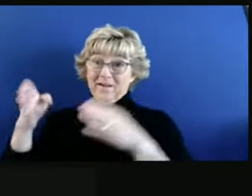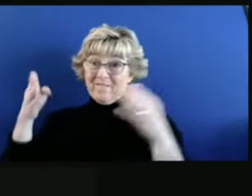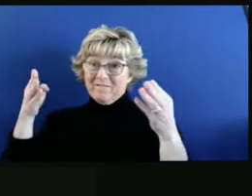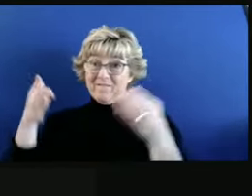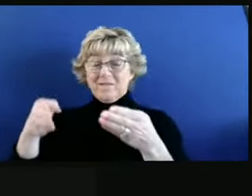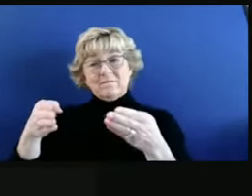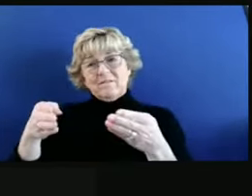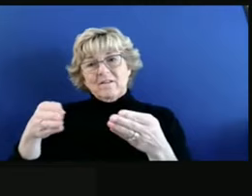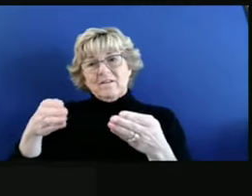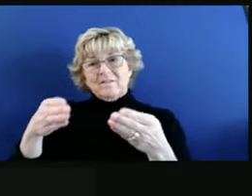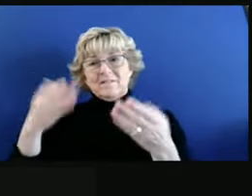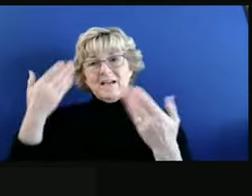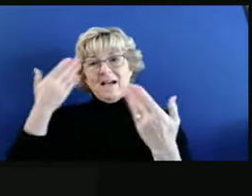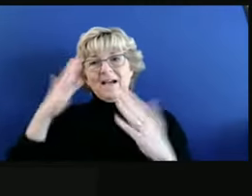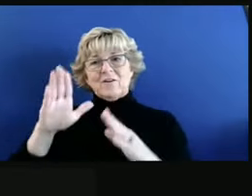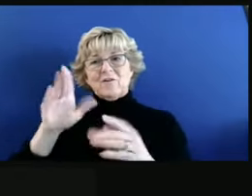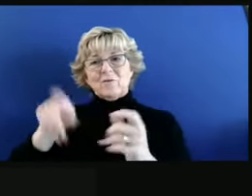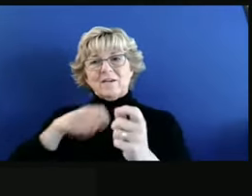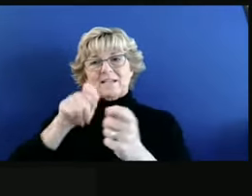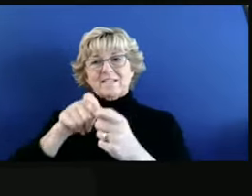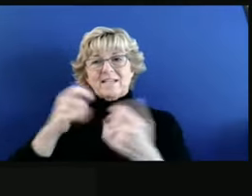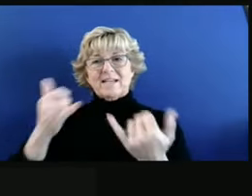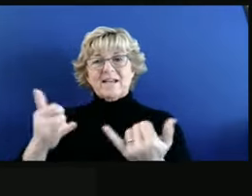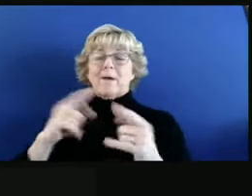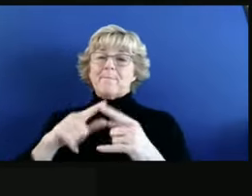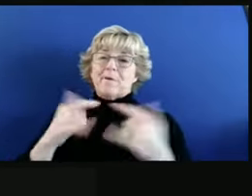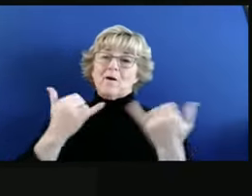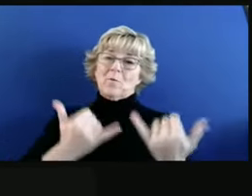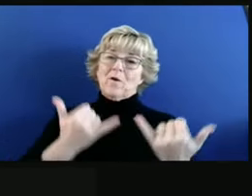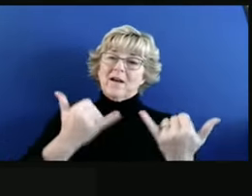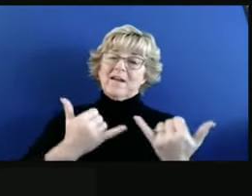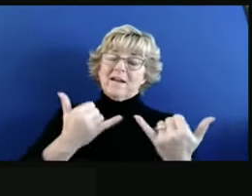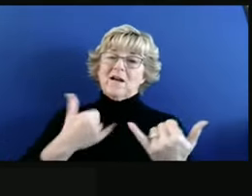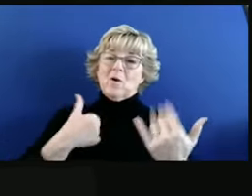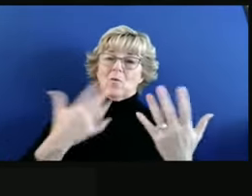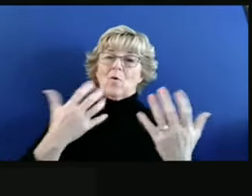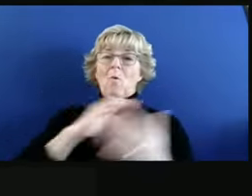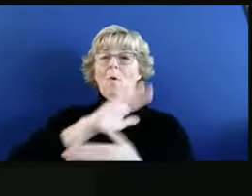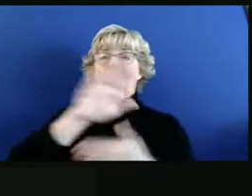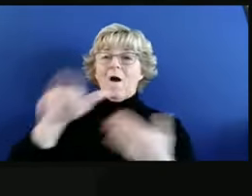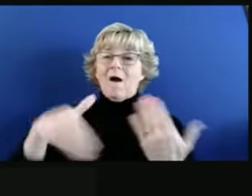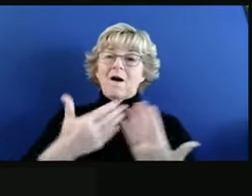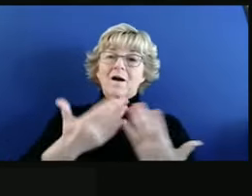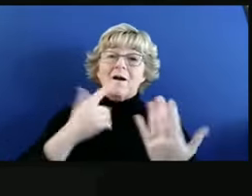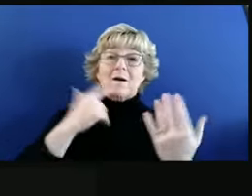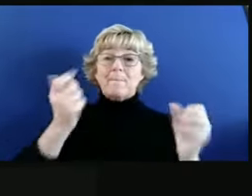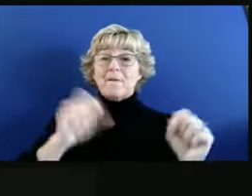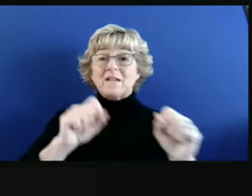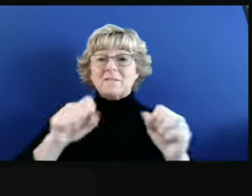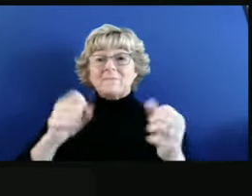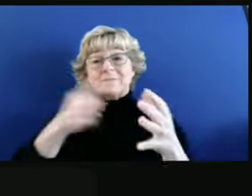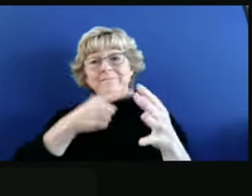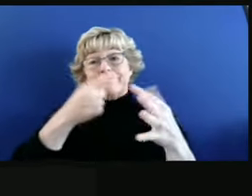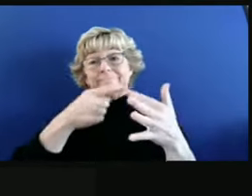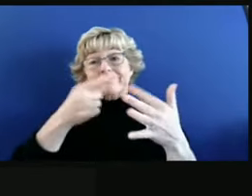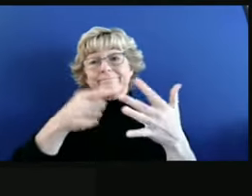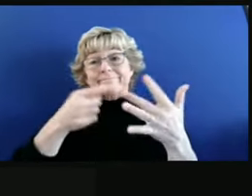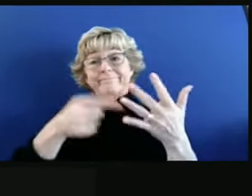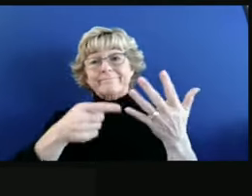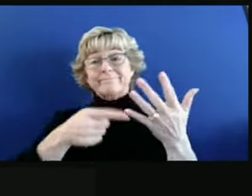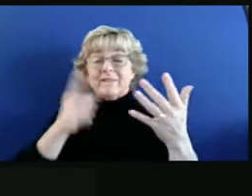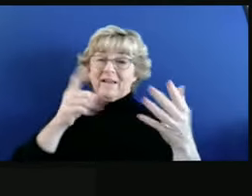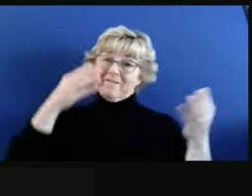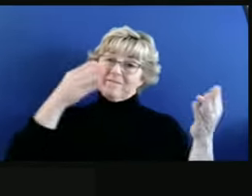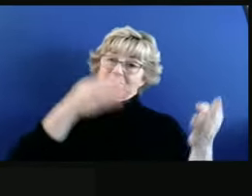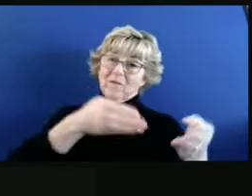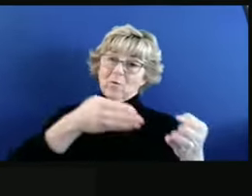certainly in a period where we want to have all possibilities on the table, that we want to be targeted